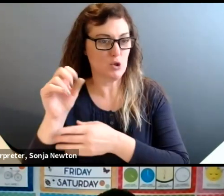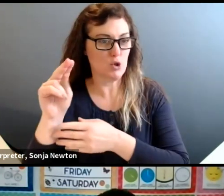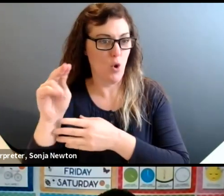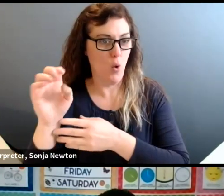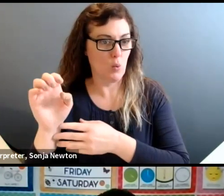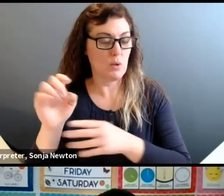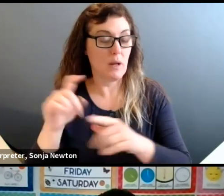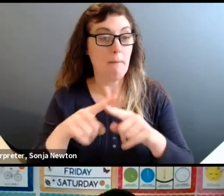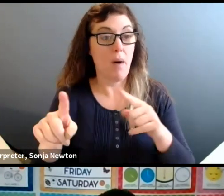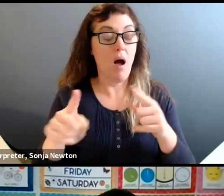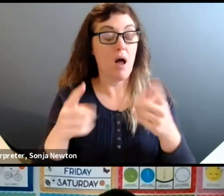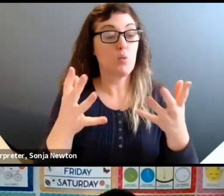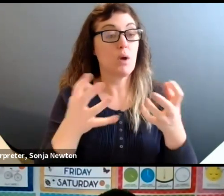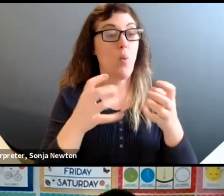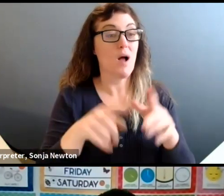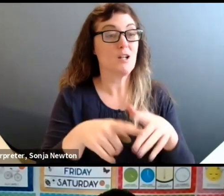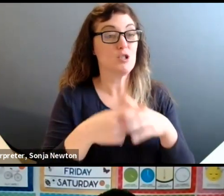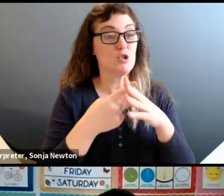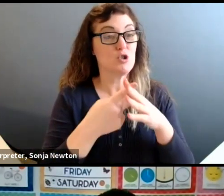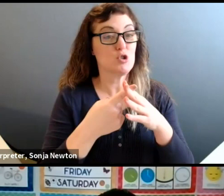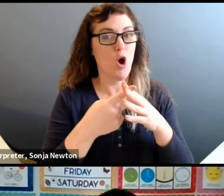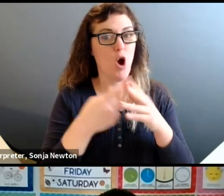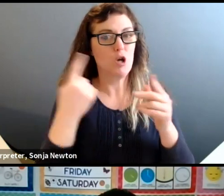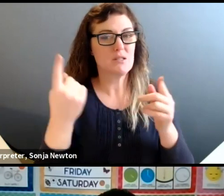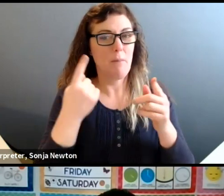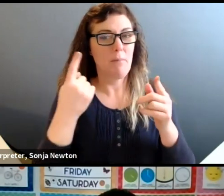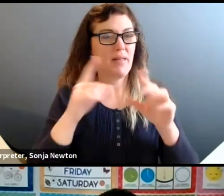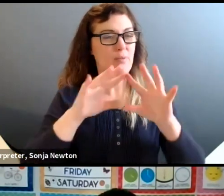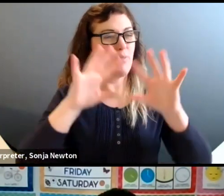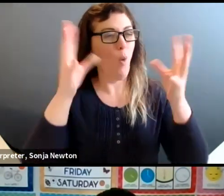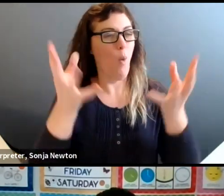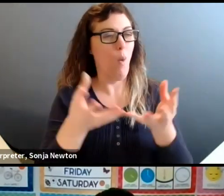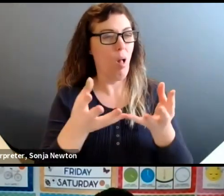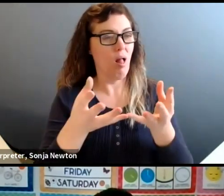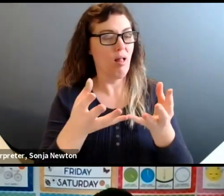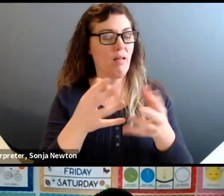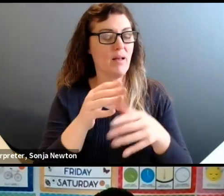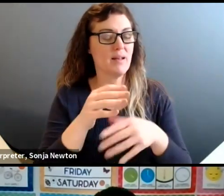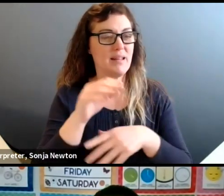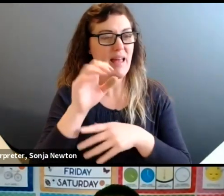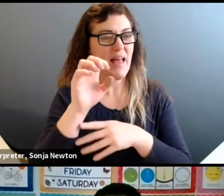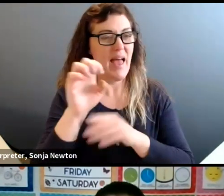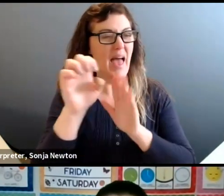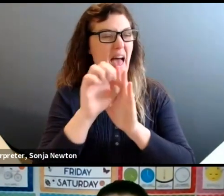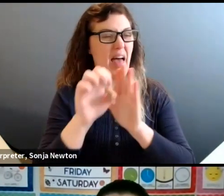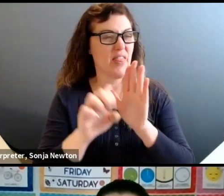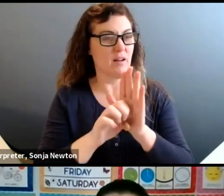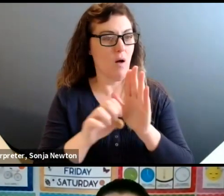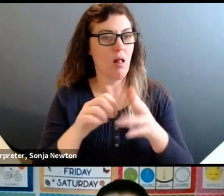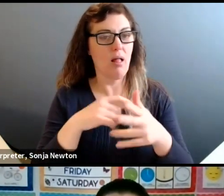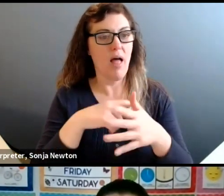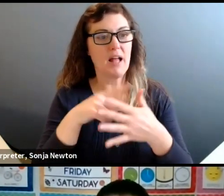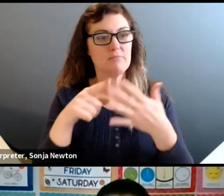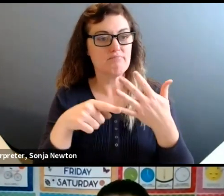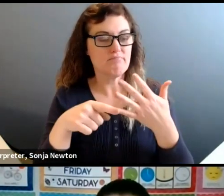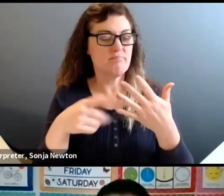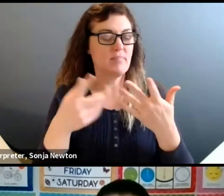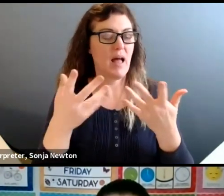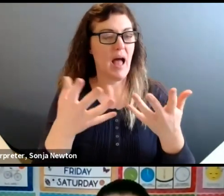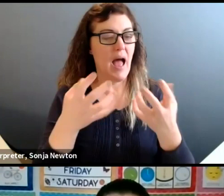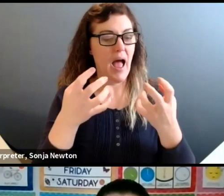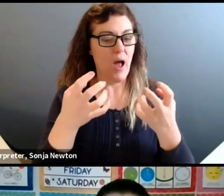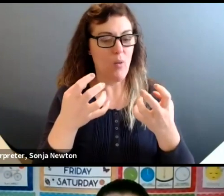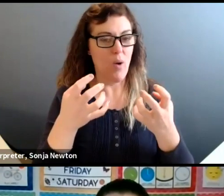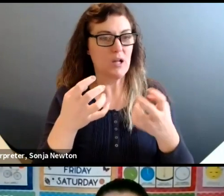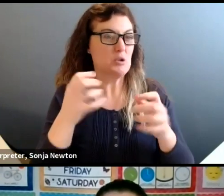in a way that is whole and ethical and compassionate, I'd like to invite Tamania to share our land acknowledgement, which I'll put in the